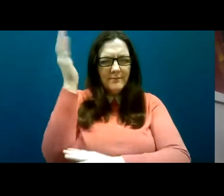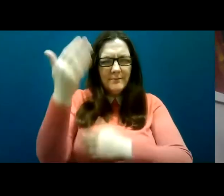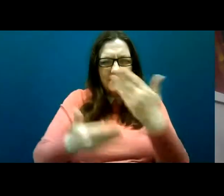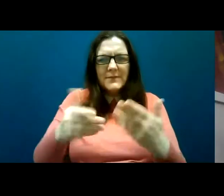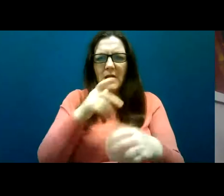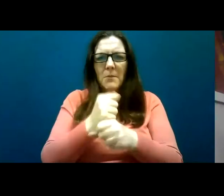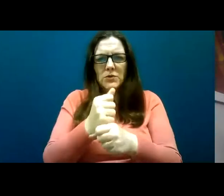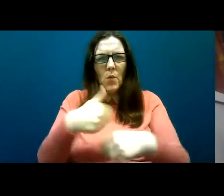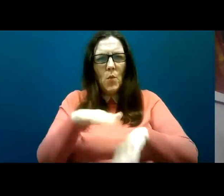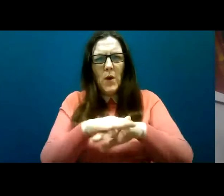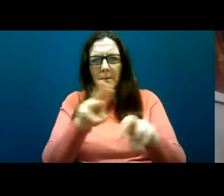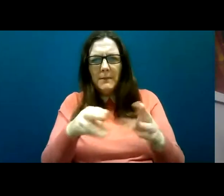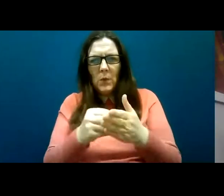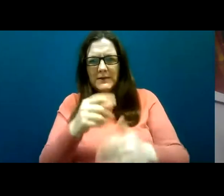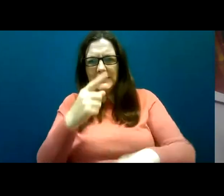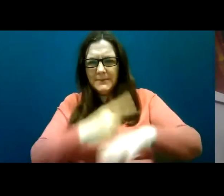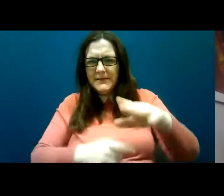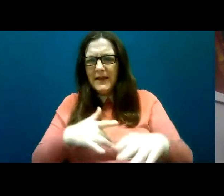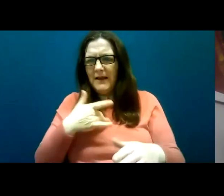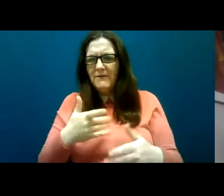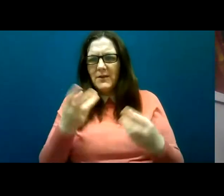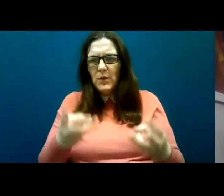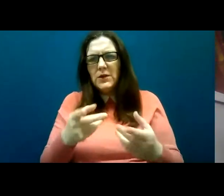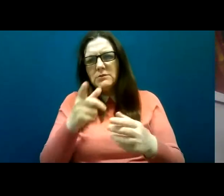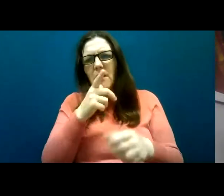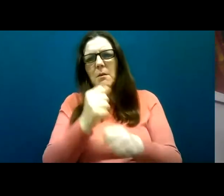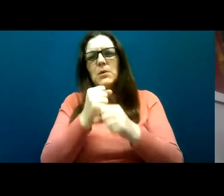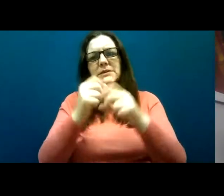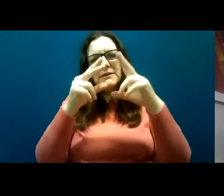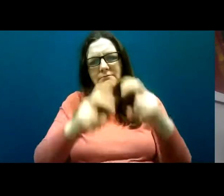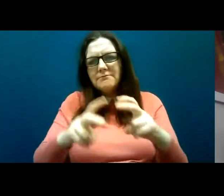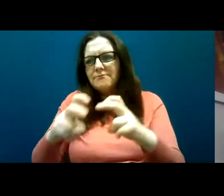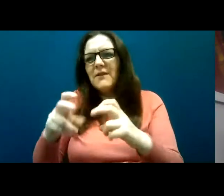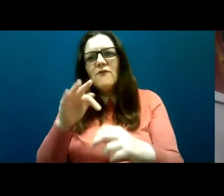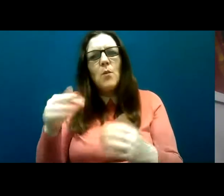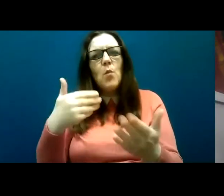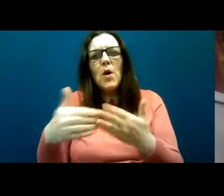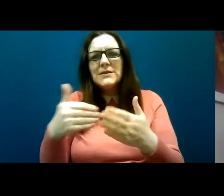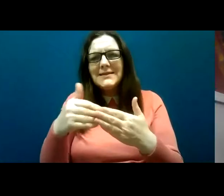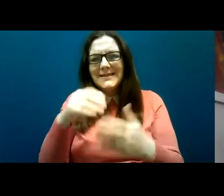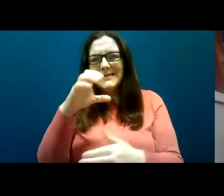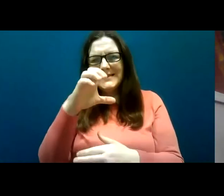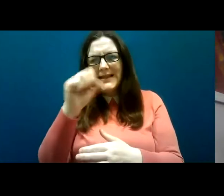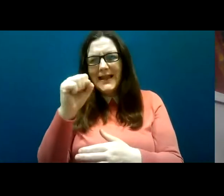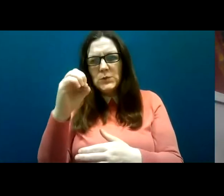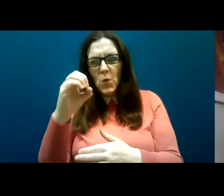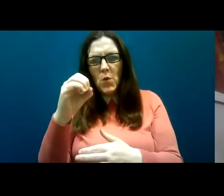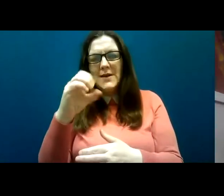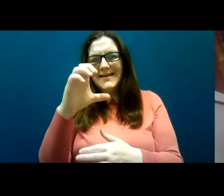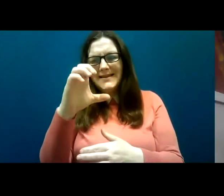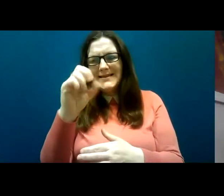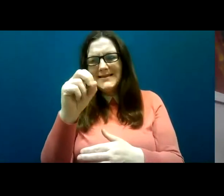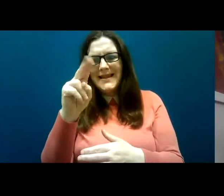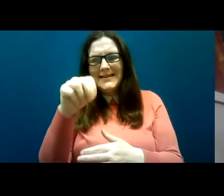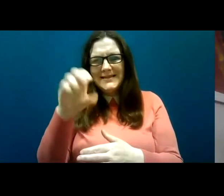people with disabilities live, using an analysis of the census data. David has also pre-recorded his presentation.